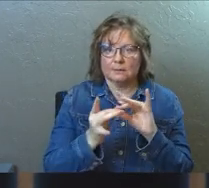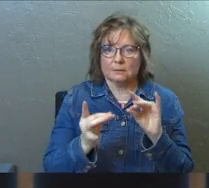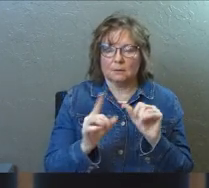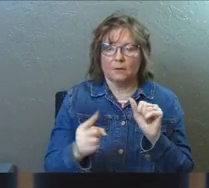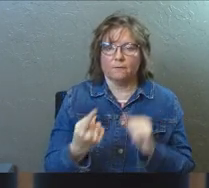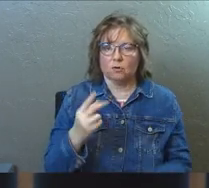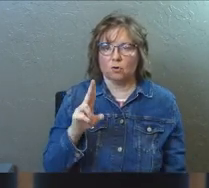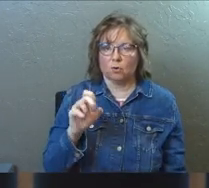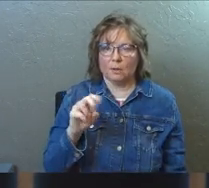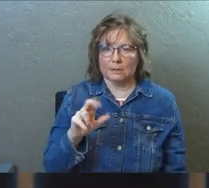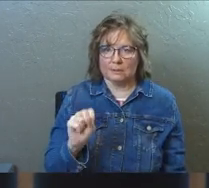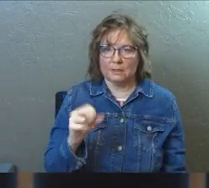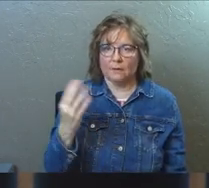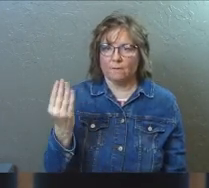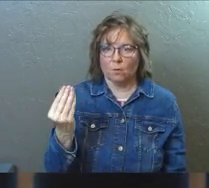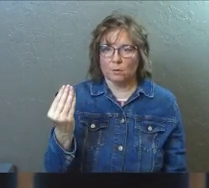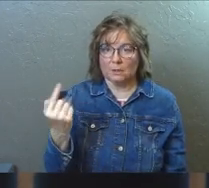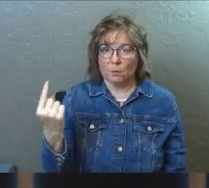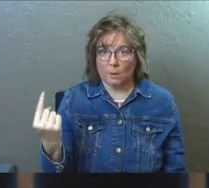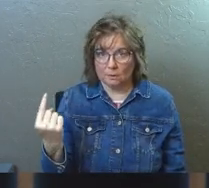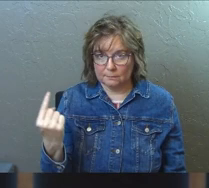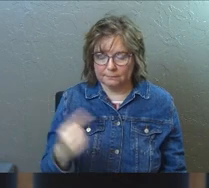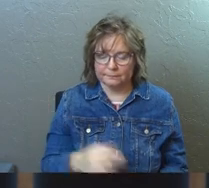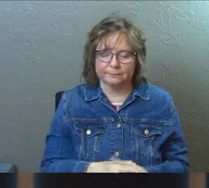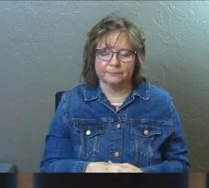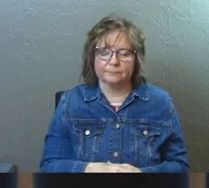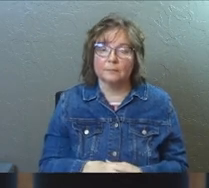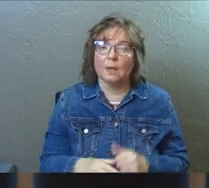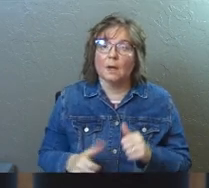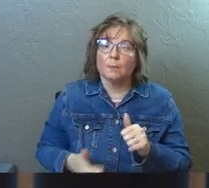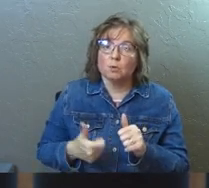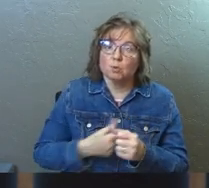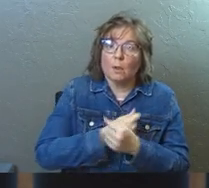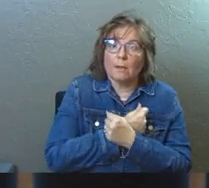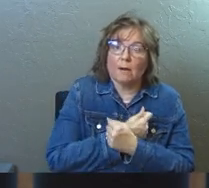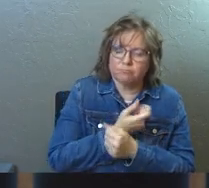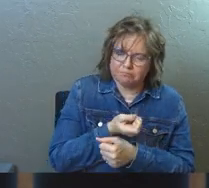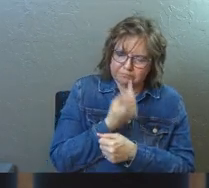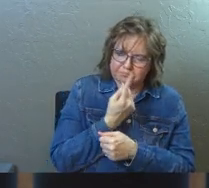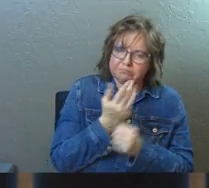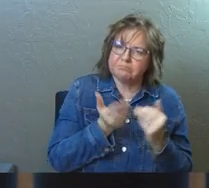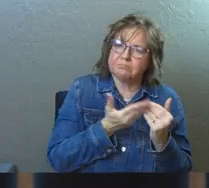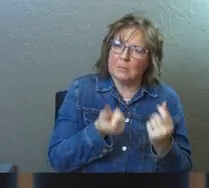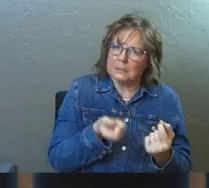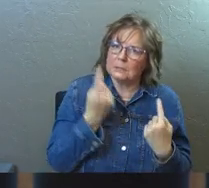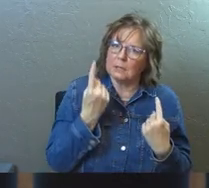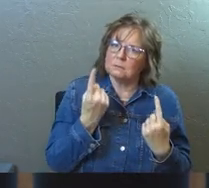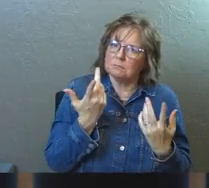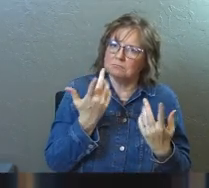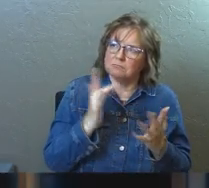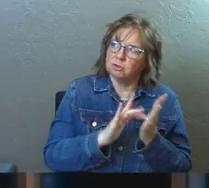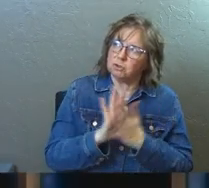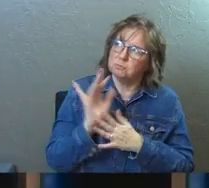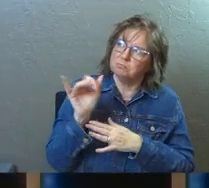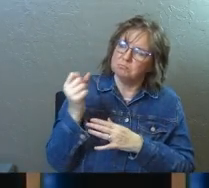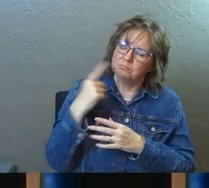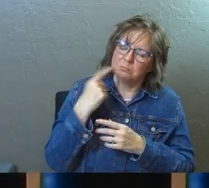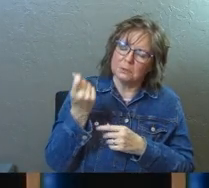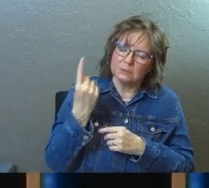1 Corinthians 14.1. Pursue love. We get that part. That makes sense. That sounds like Jesus.